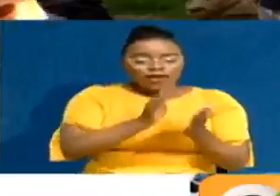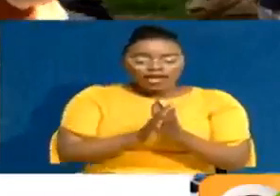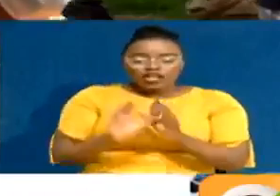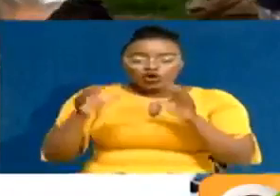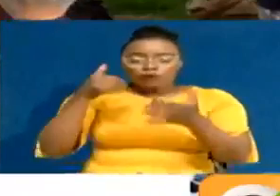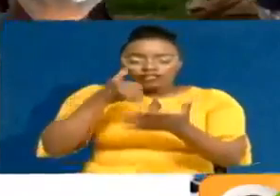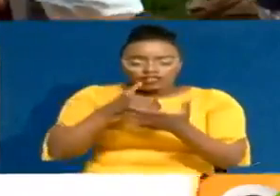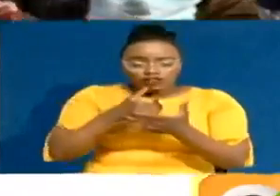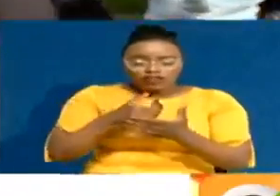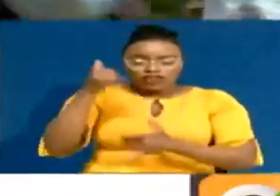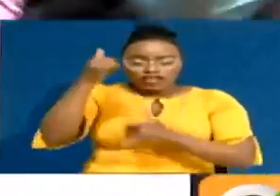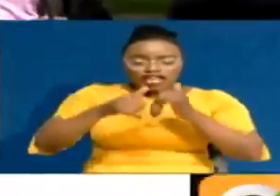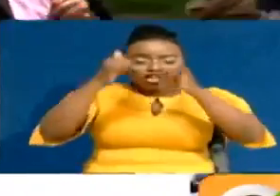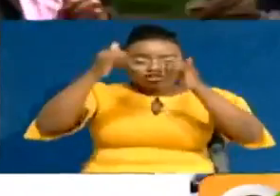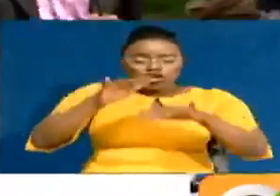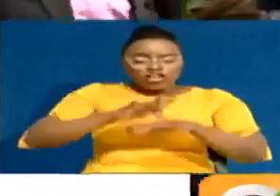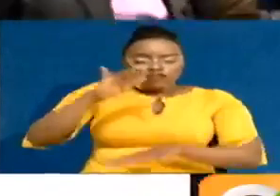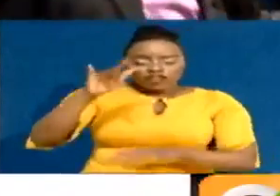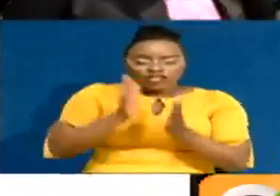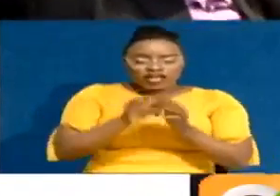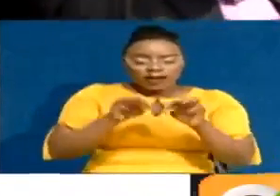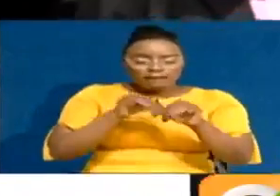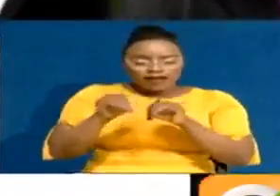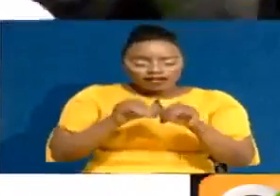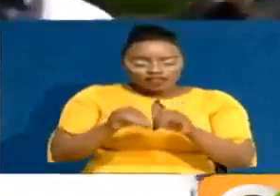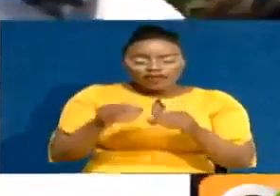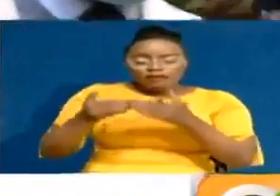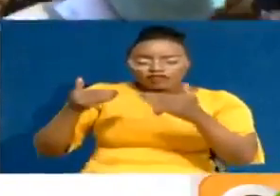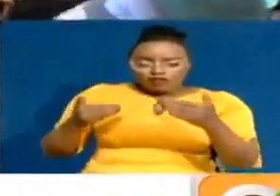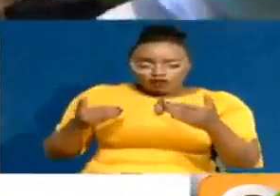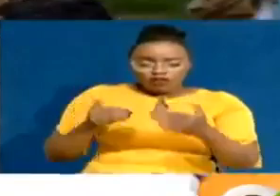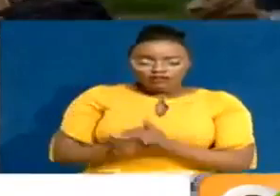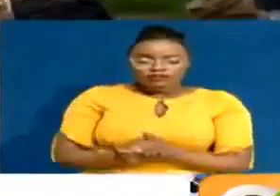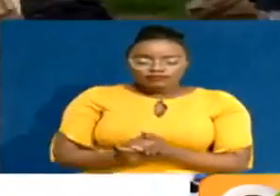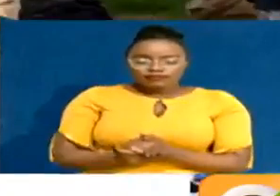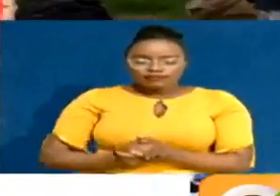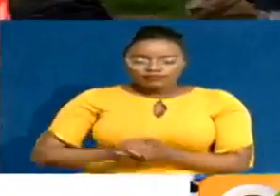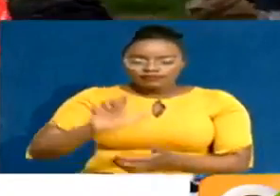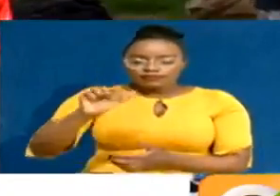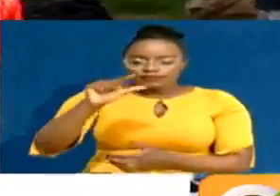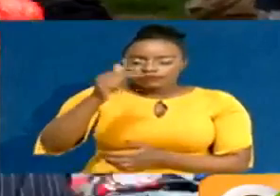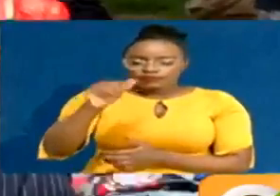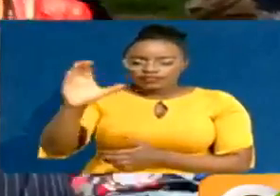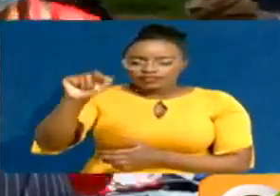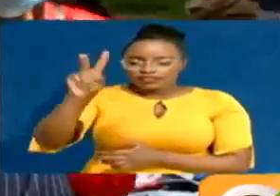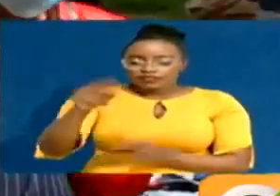community involvement in ending new infections and managing existing ones. Elphus Lagat, Citizen TV, Nairobi.